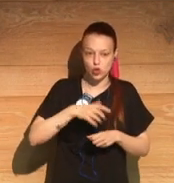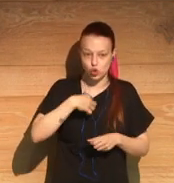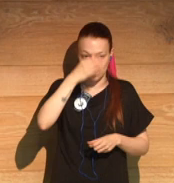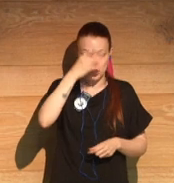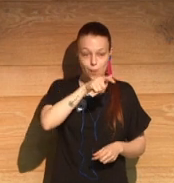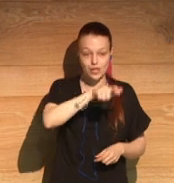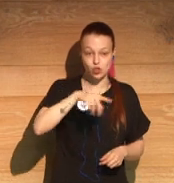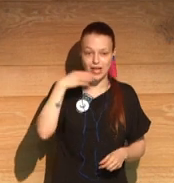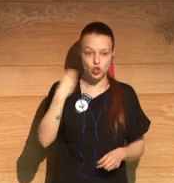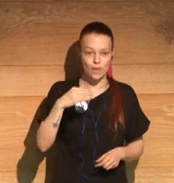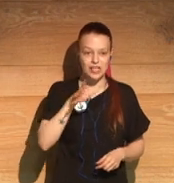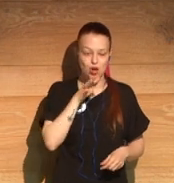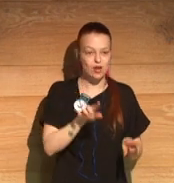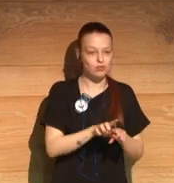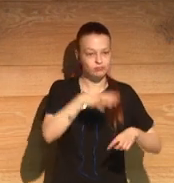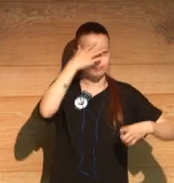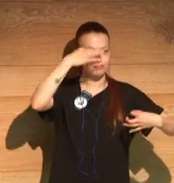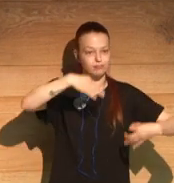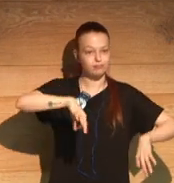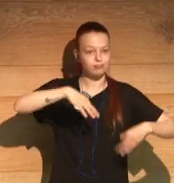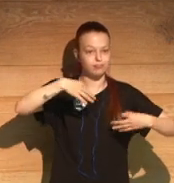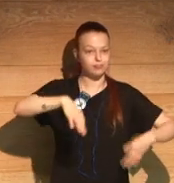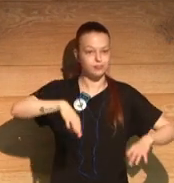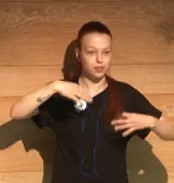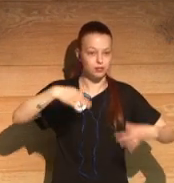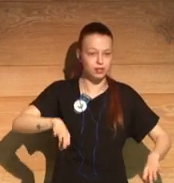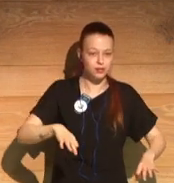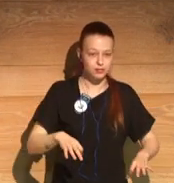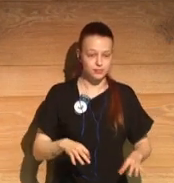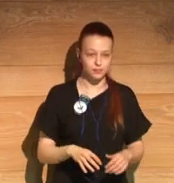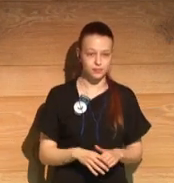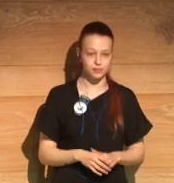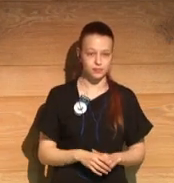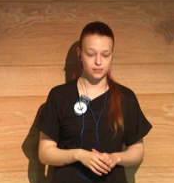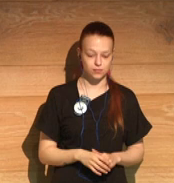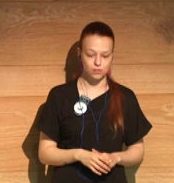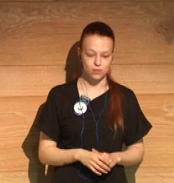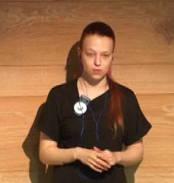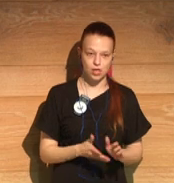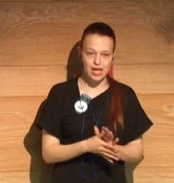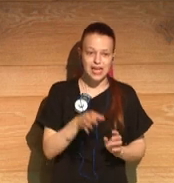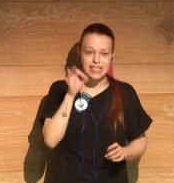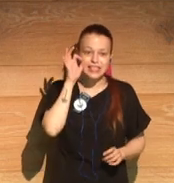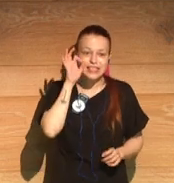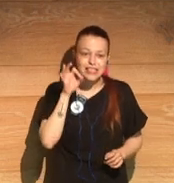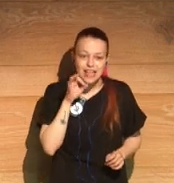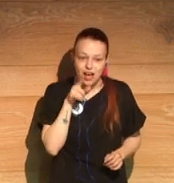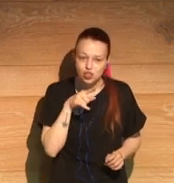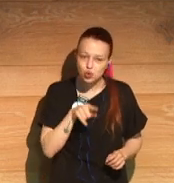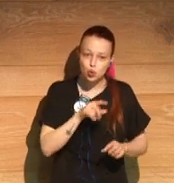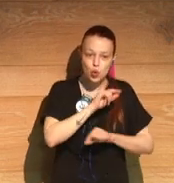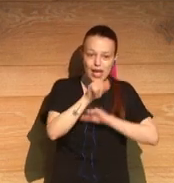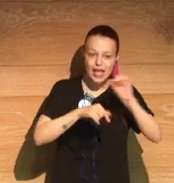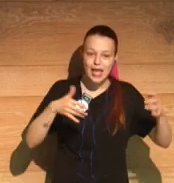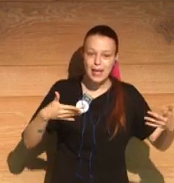enormous the AIDS epidemic was, and how many people died. And it's,